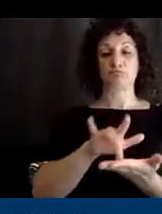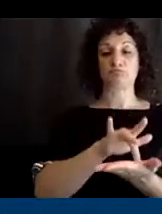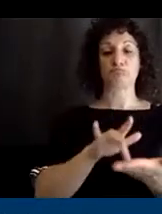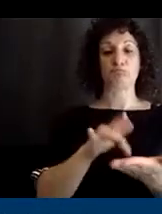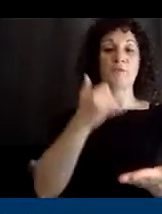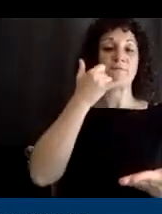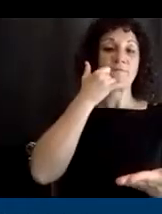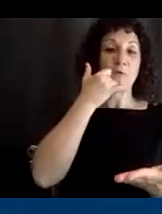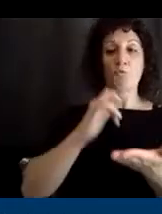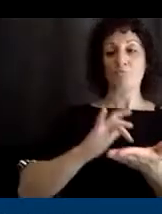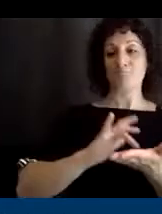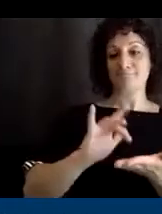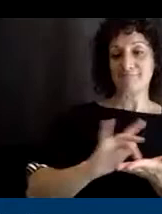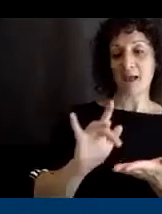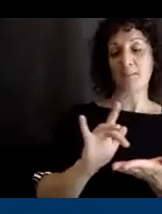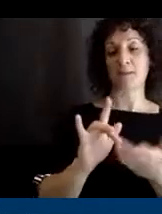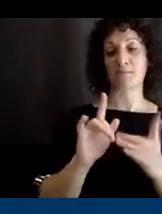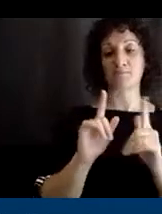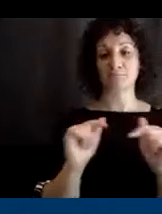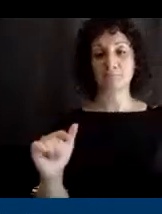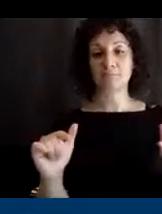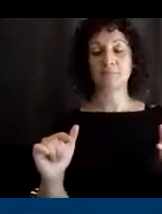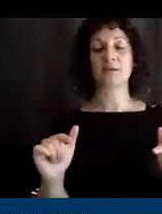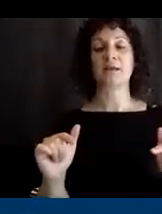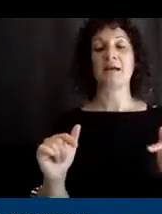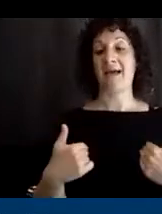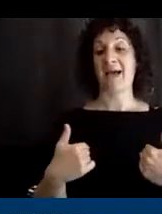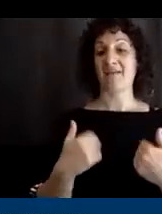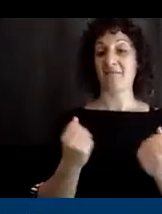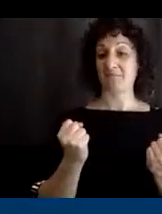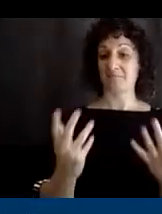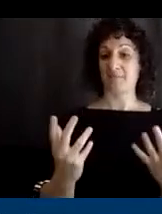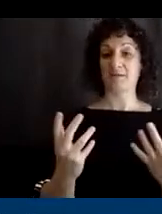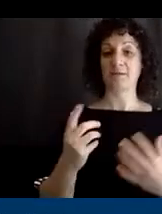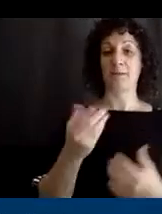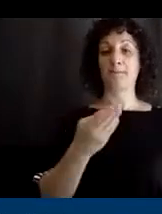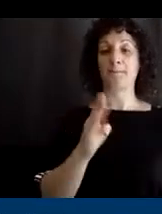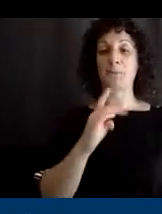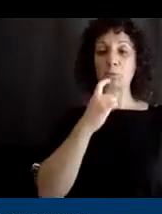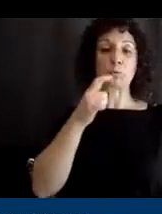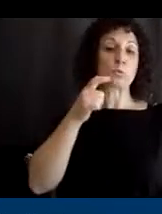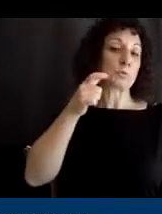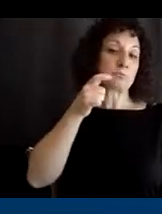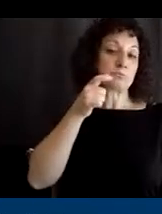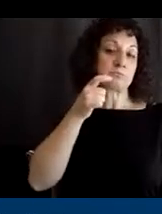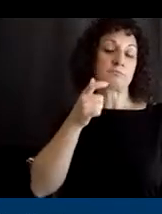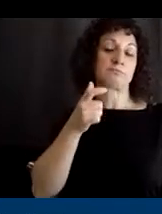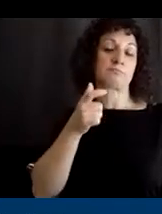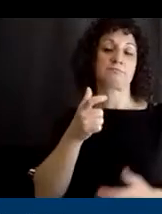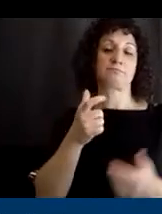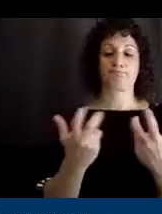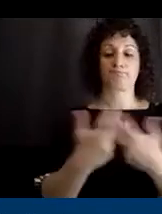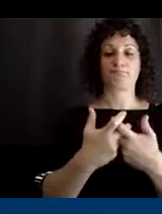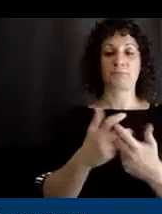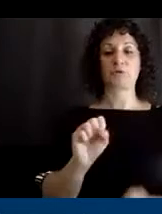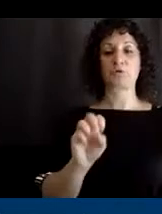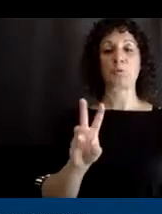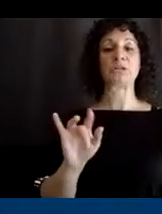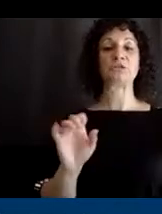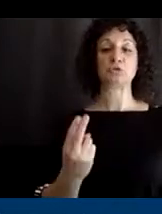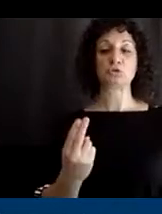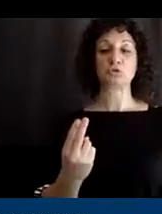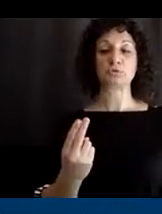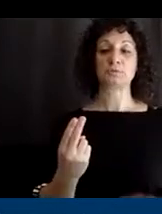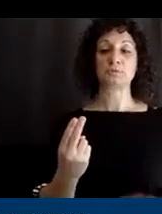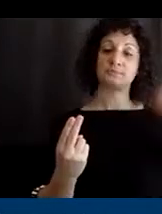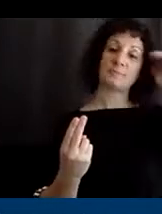computer. And there is again, a variety of Bluetooth adapted switches. And this may be